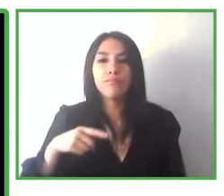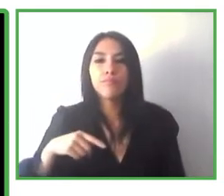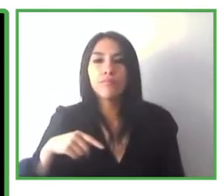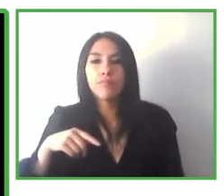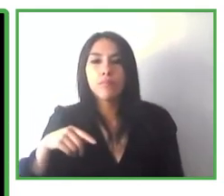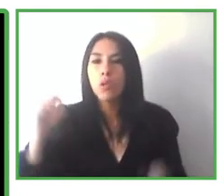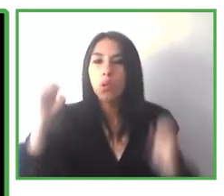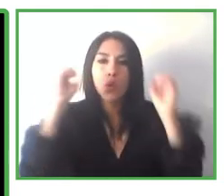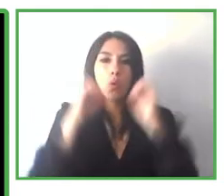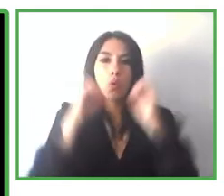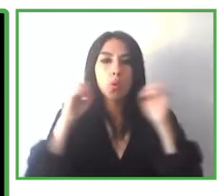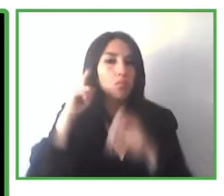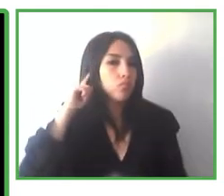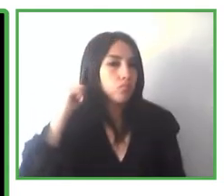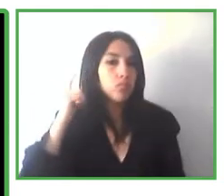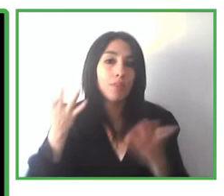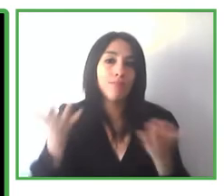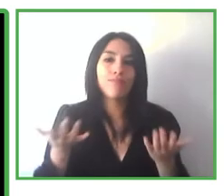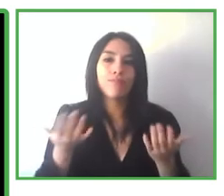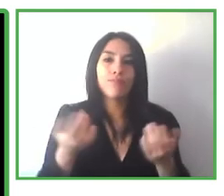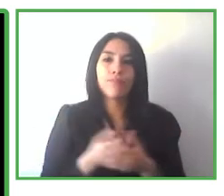This is very good.